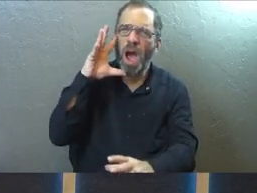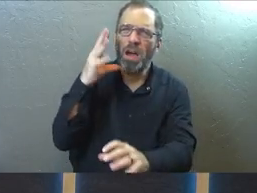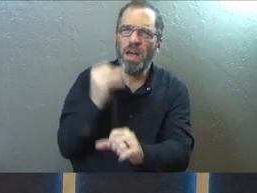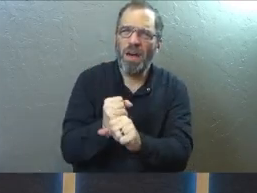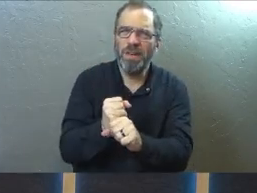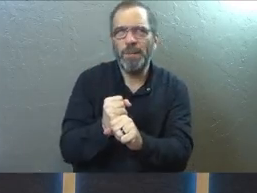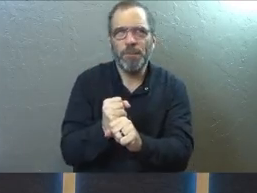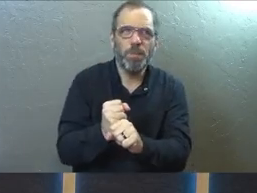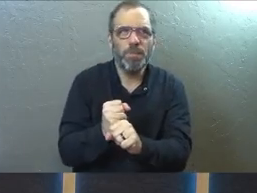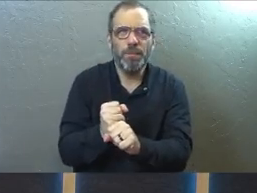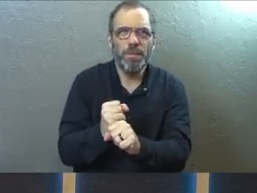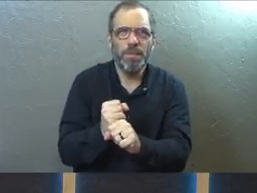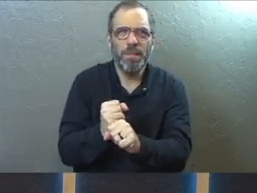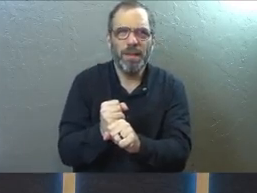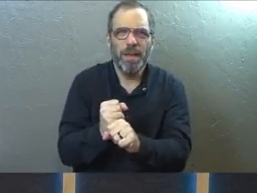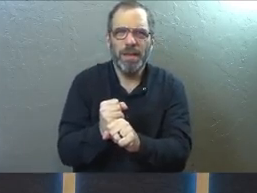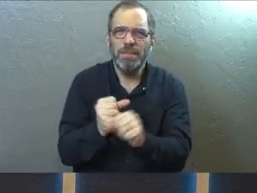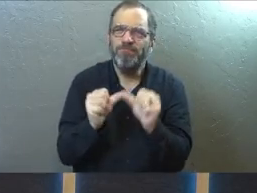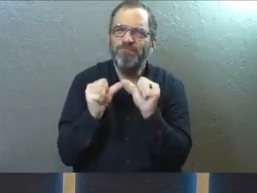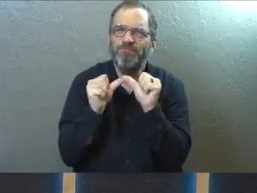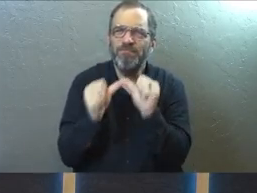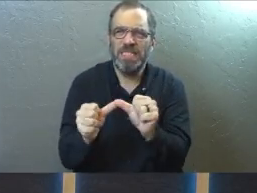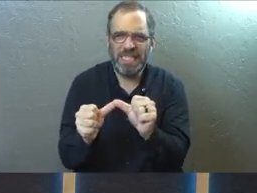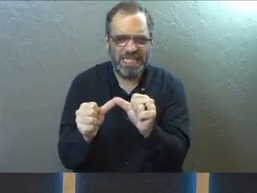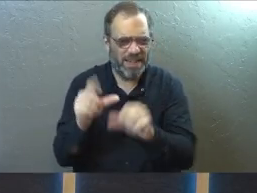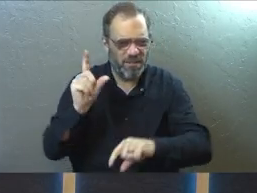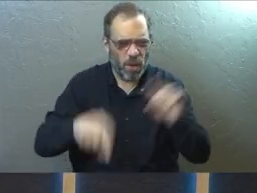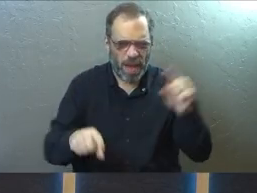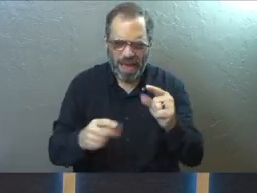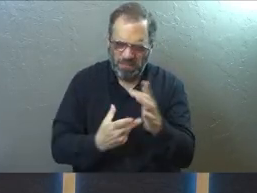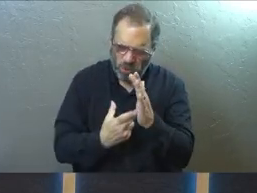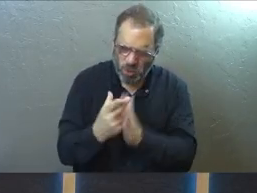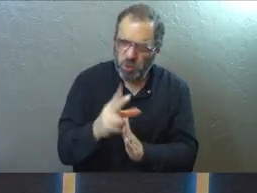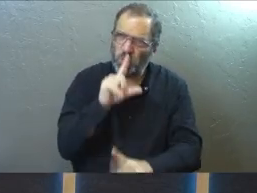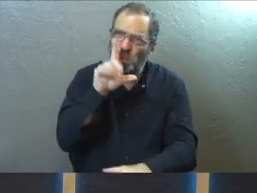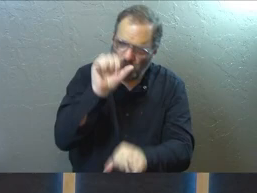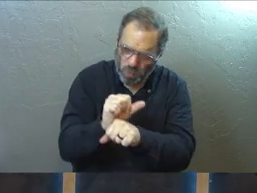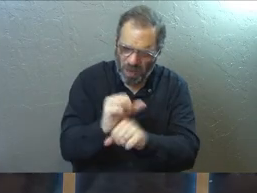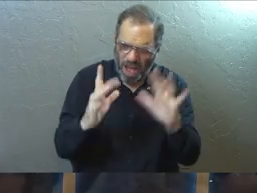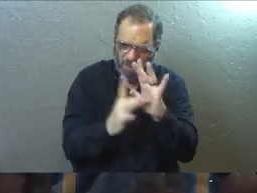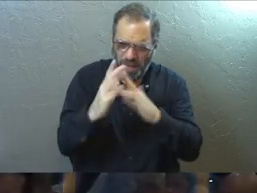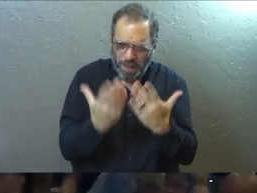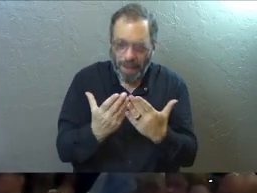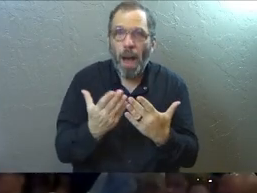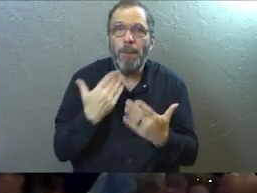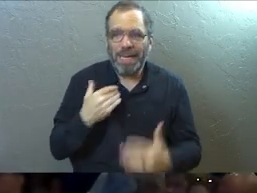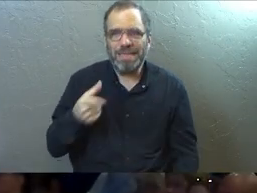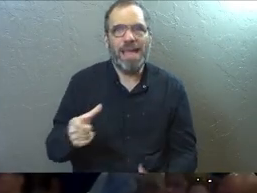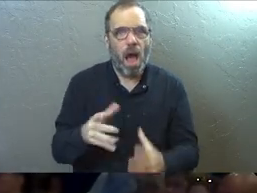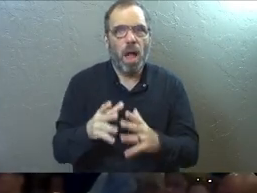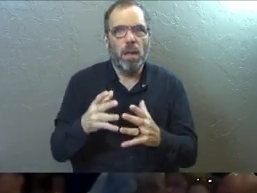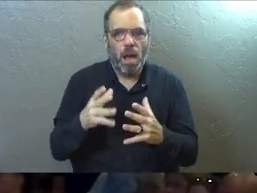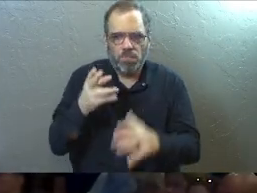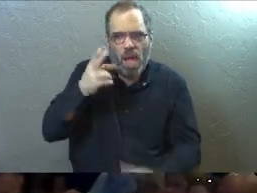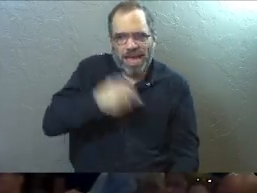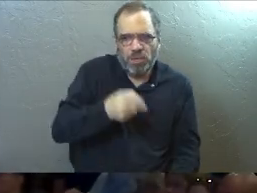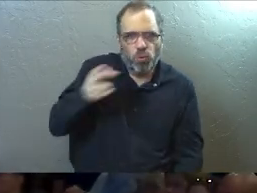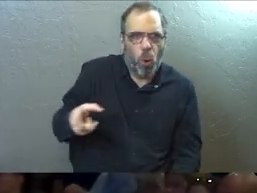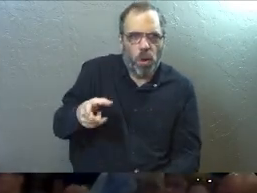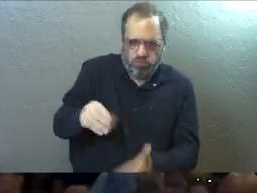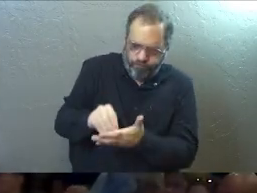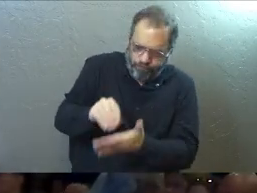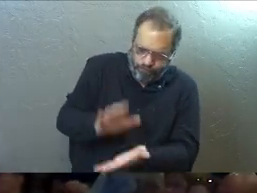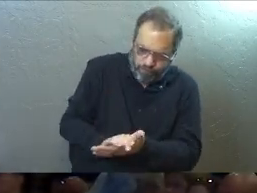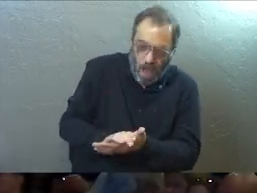about the stability, the veracity, the truth of God's Word is because there are other historical